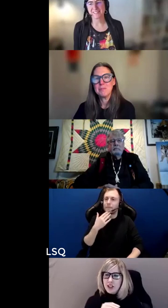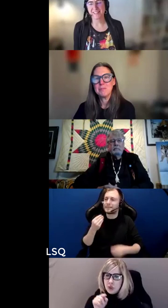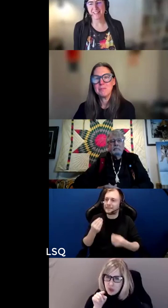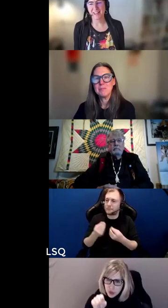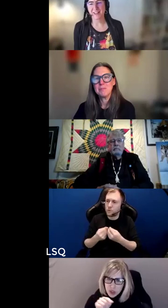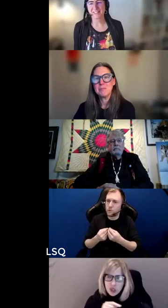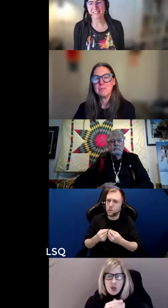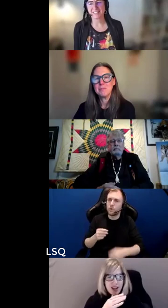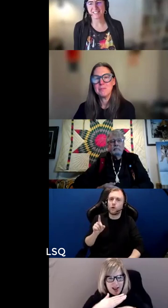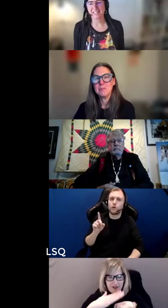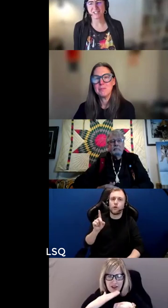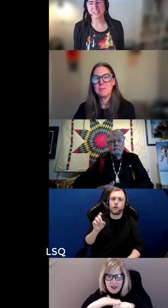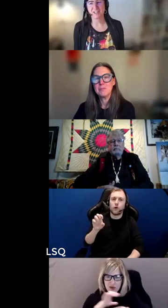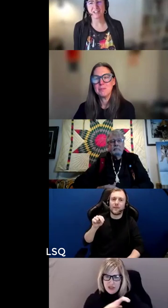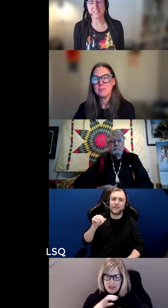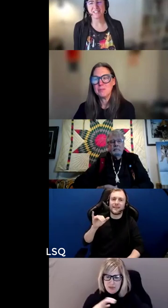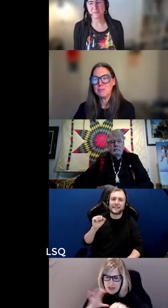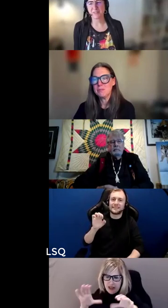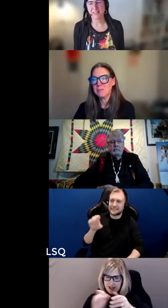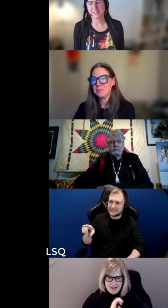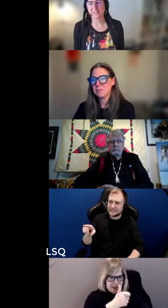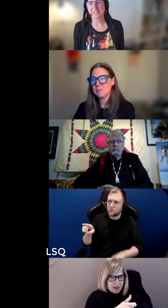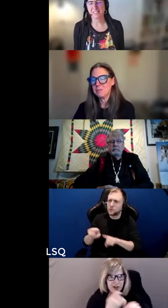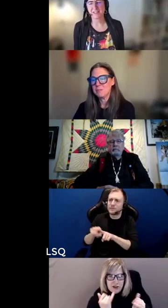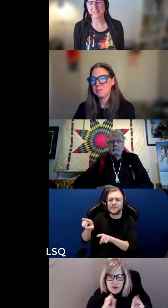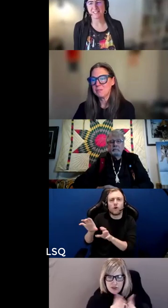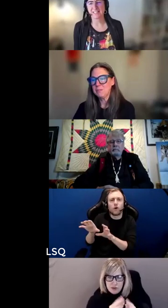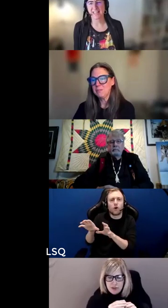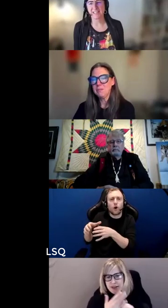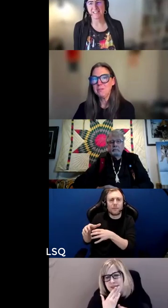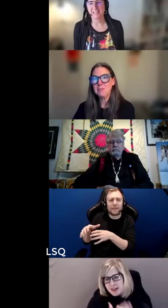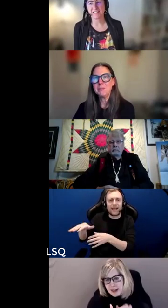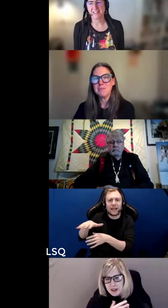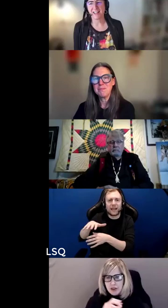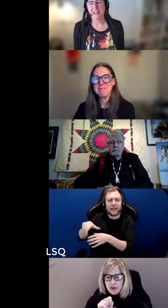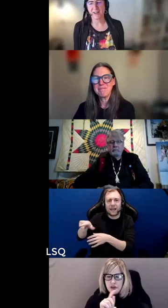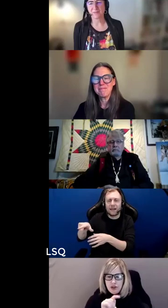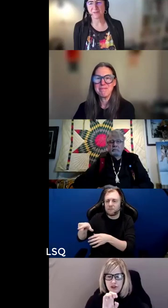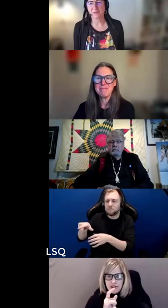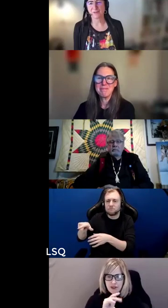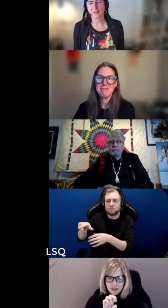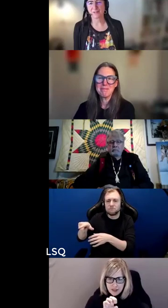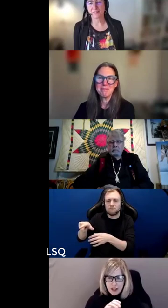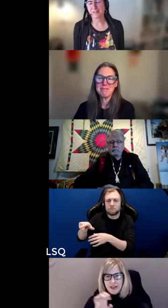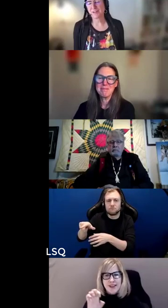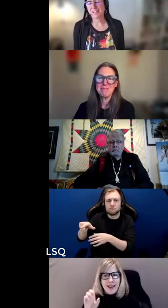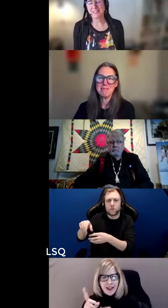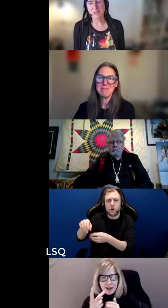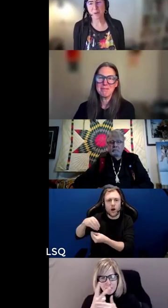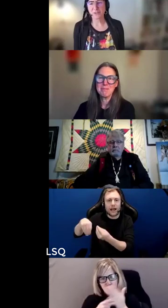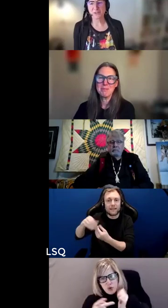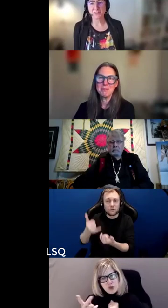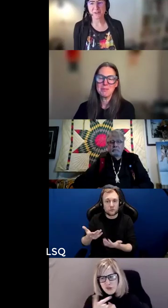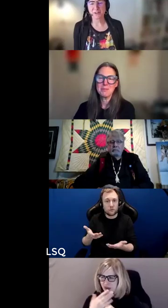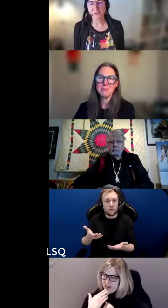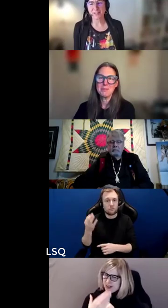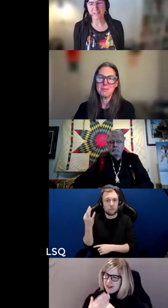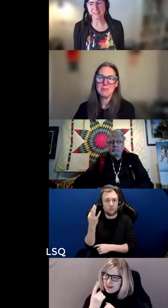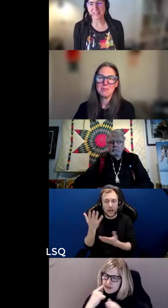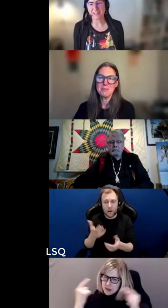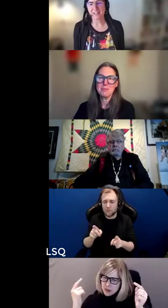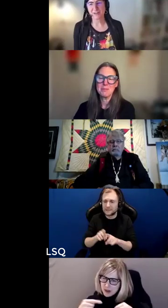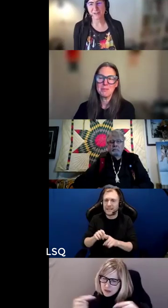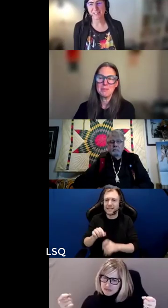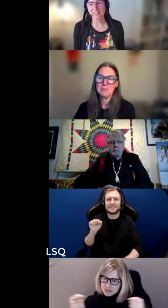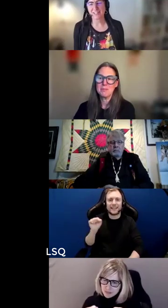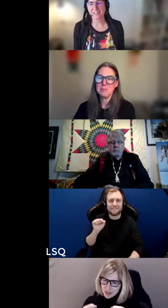planned uh today's session deep thanks to stephanie and ed for creating this opportunity for learning